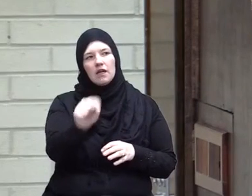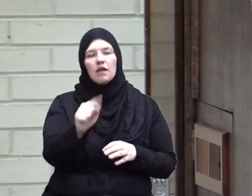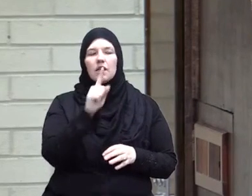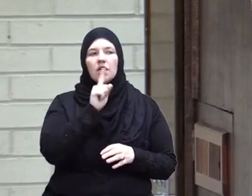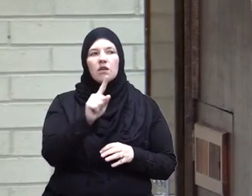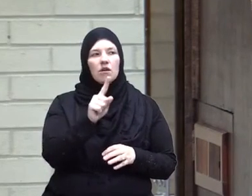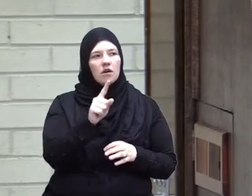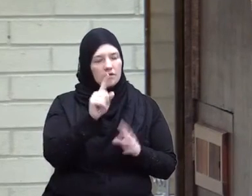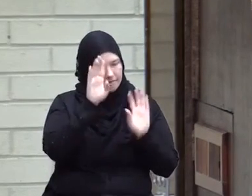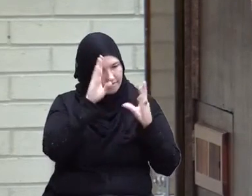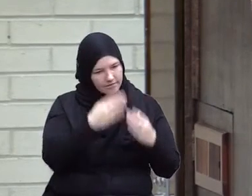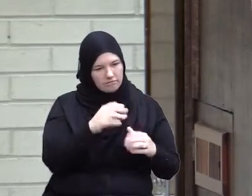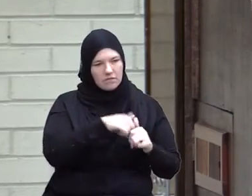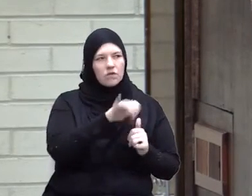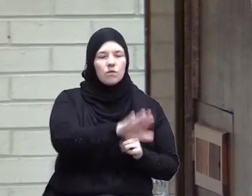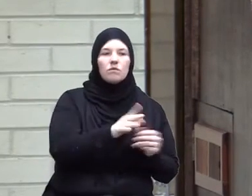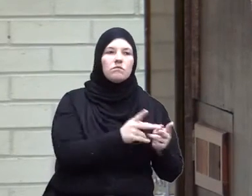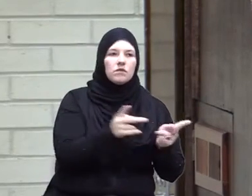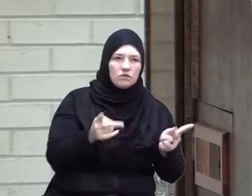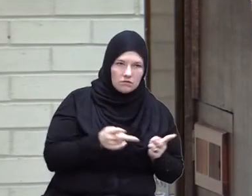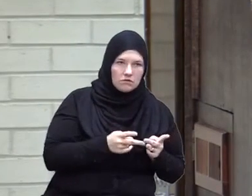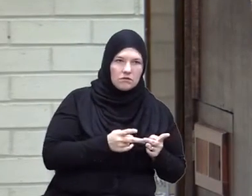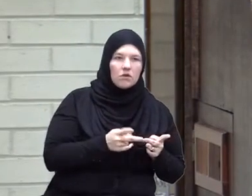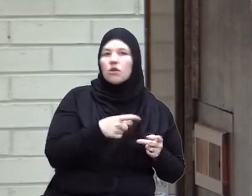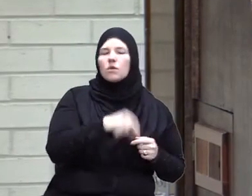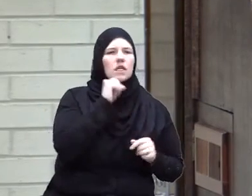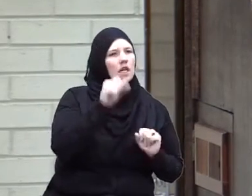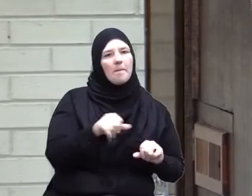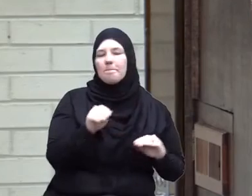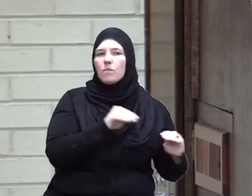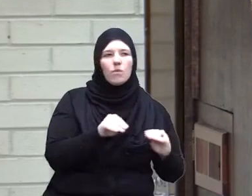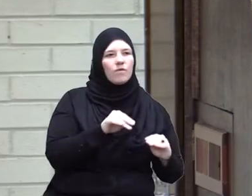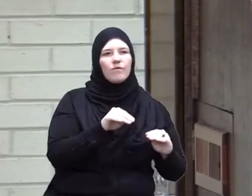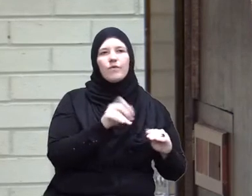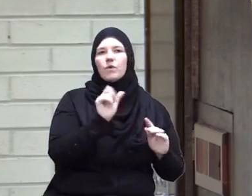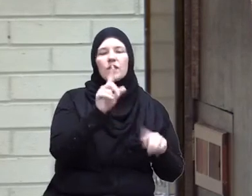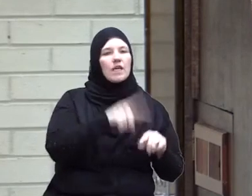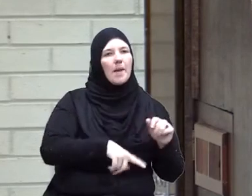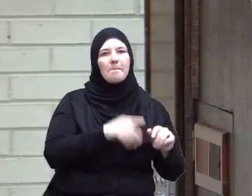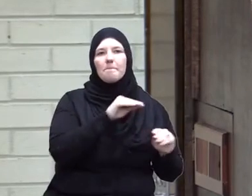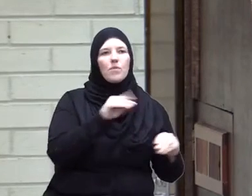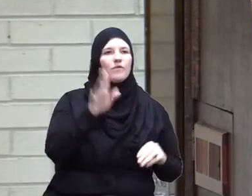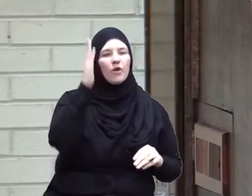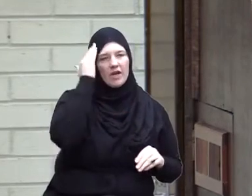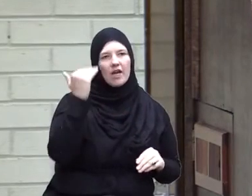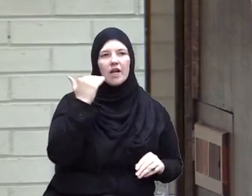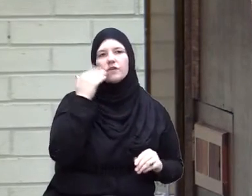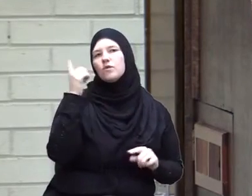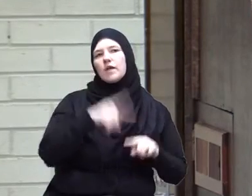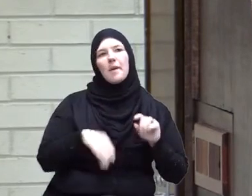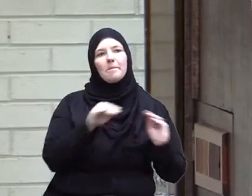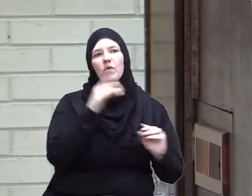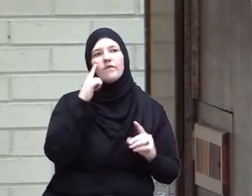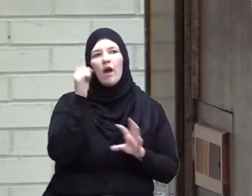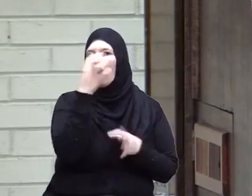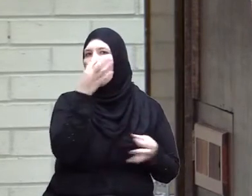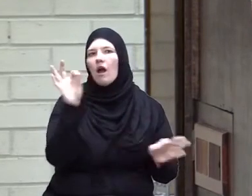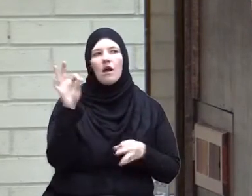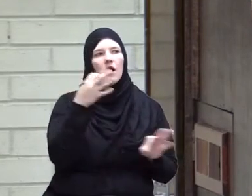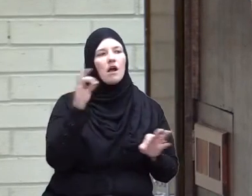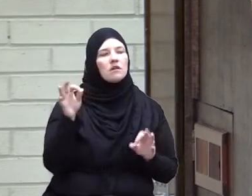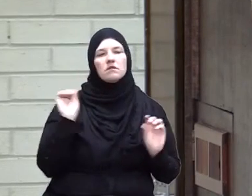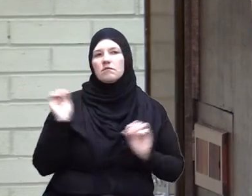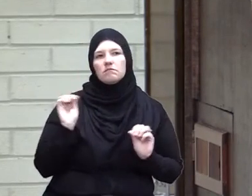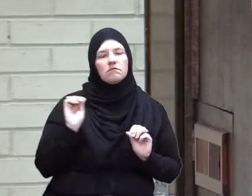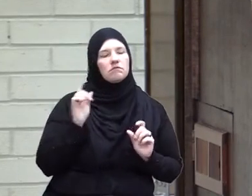fixated in your position you cannot move you cannot even move your head you cannot move your eyes to hunt what is around